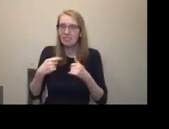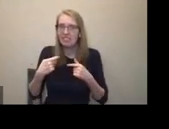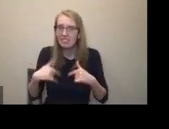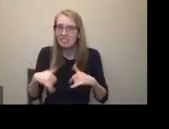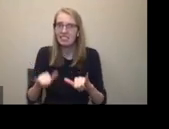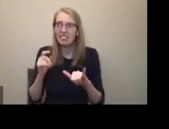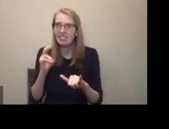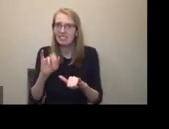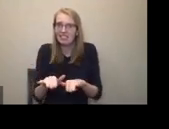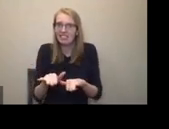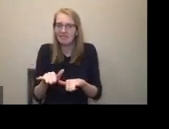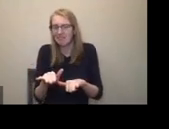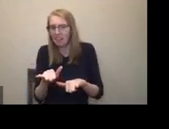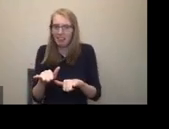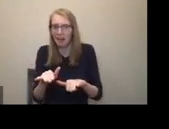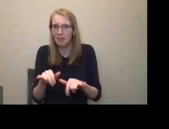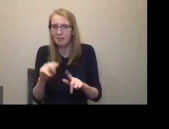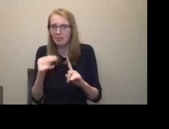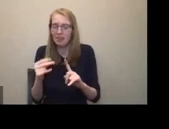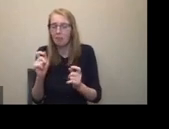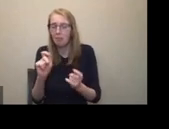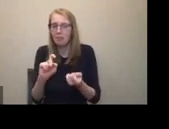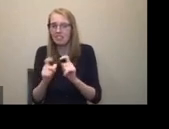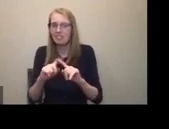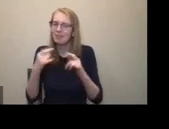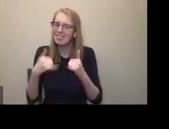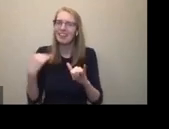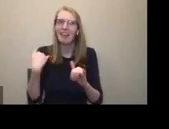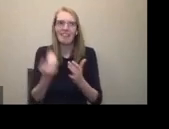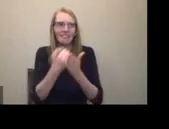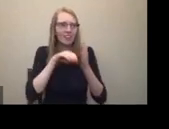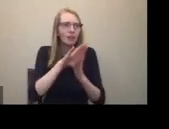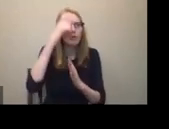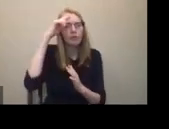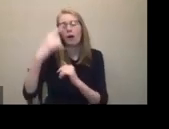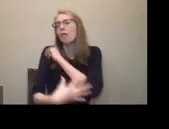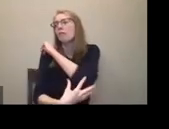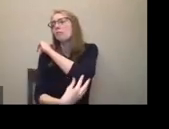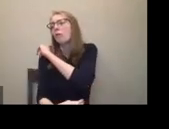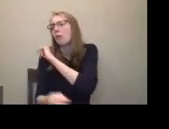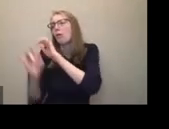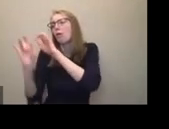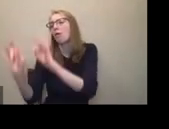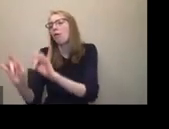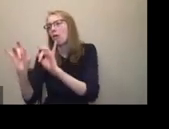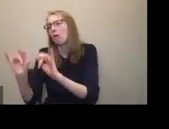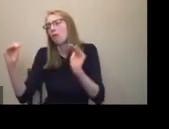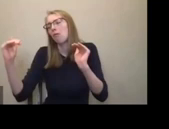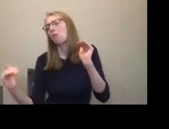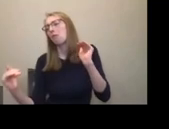just for the disabled, but for the poor and for the disadvantage and all those sort of things. So that's the charitable model in a nutshell.